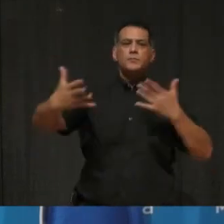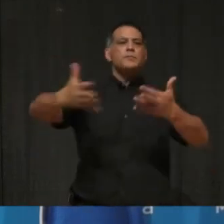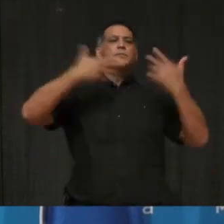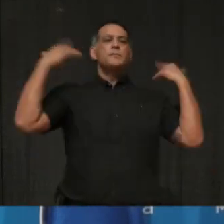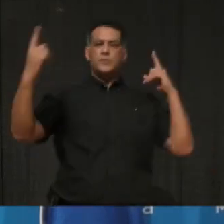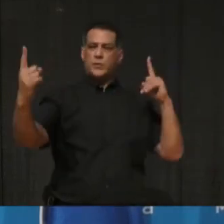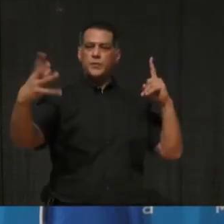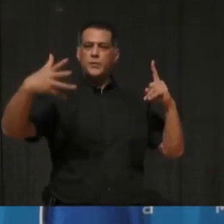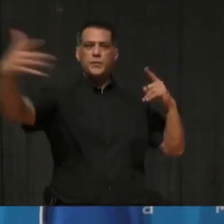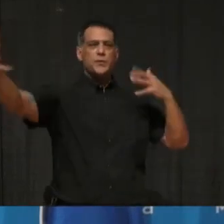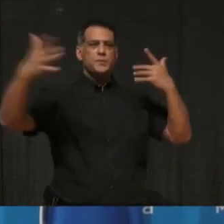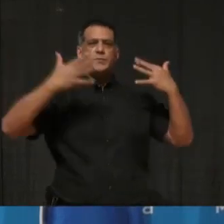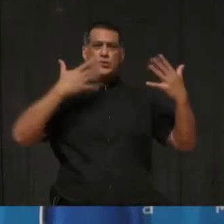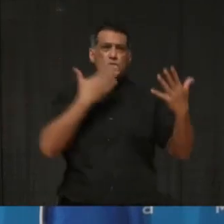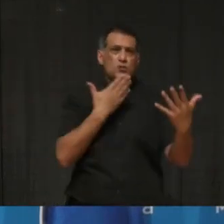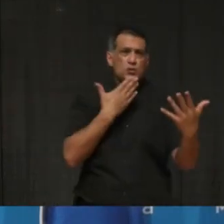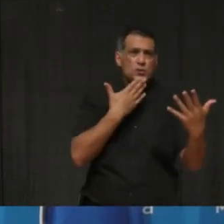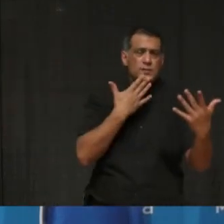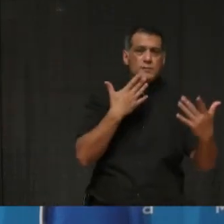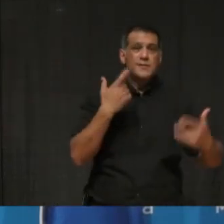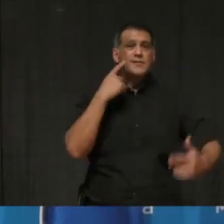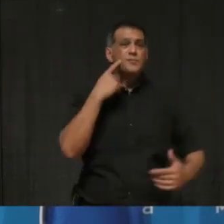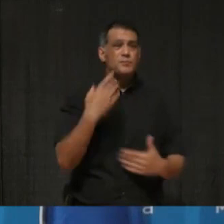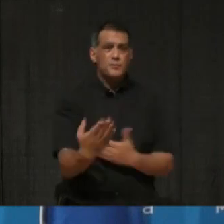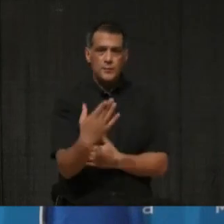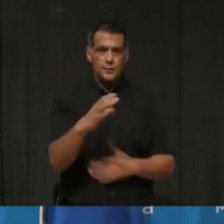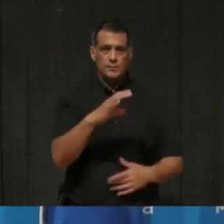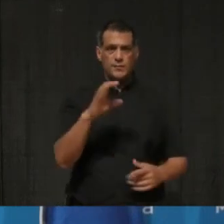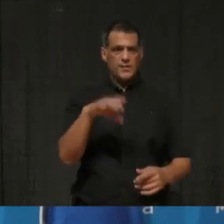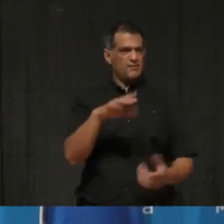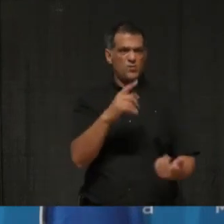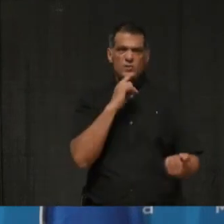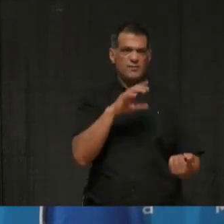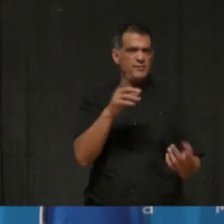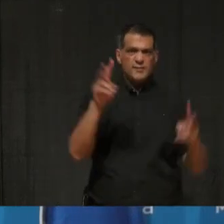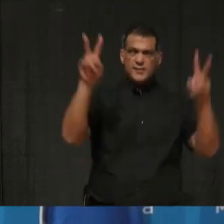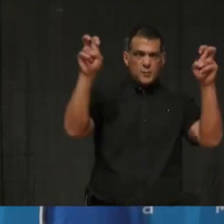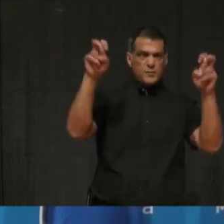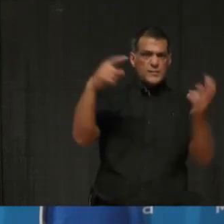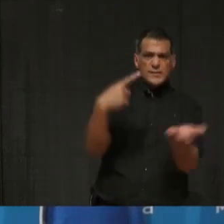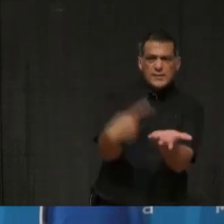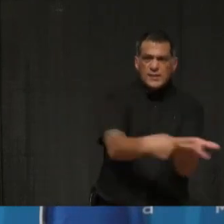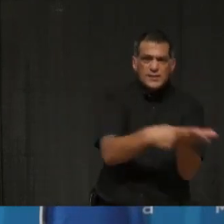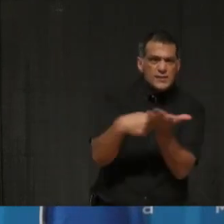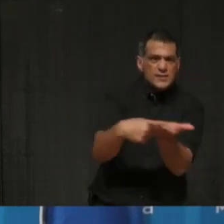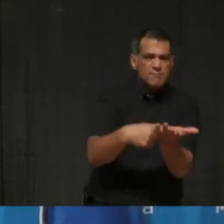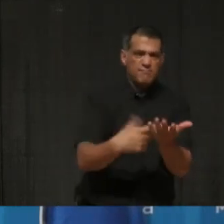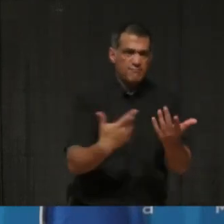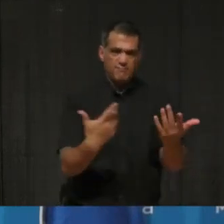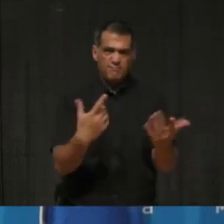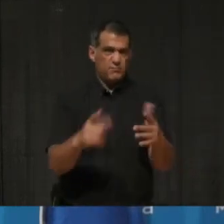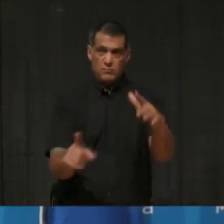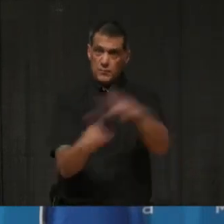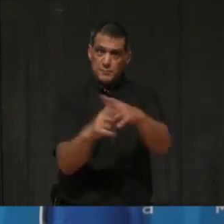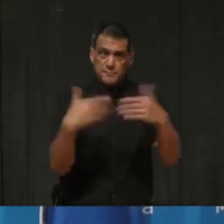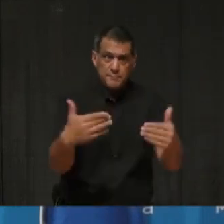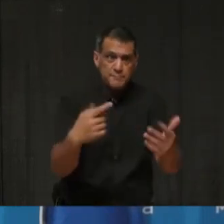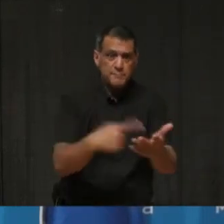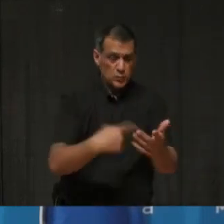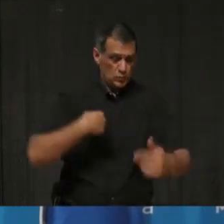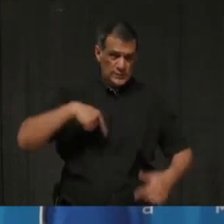not, it did not come up at our council meeting. Um, we have not seen the kinds of, um, um,